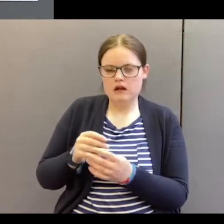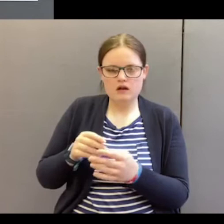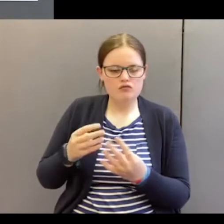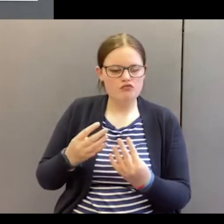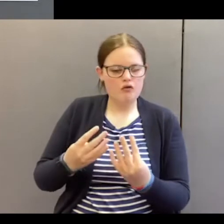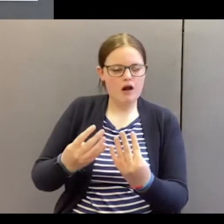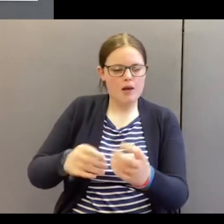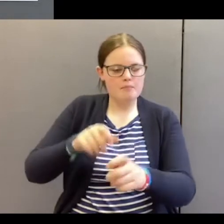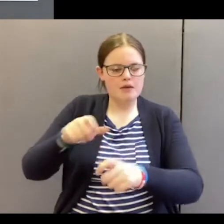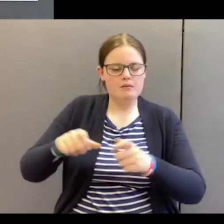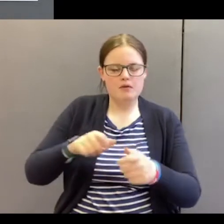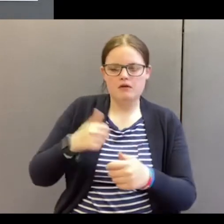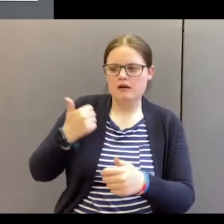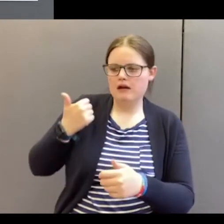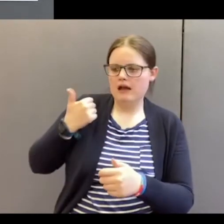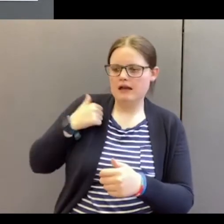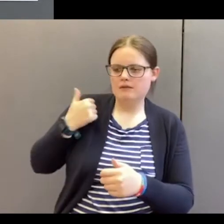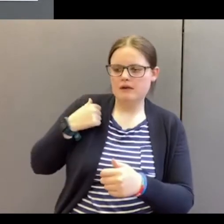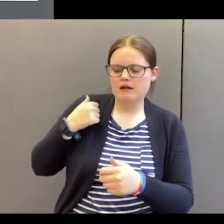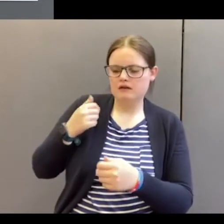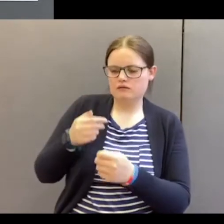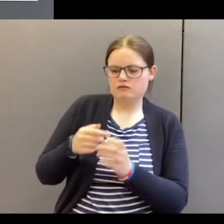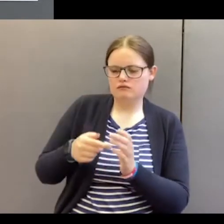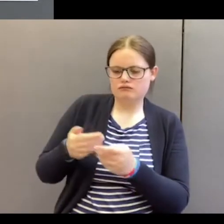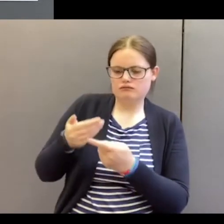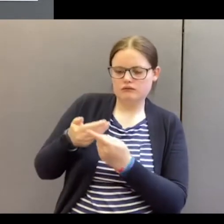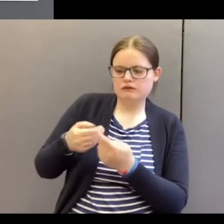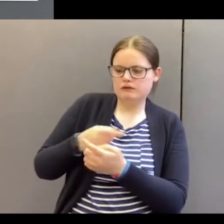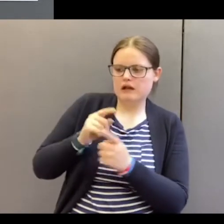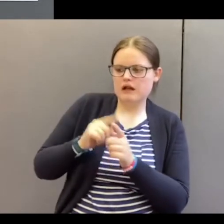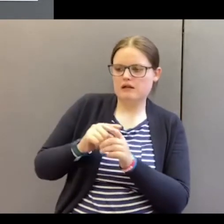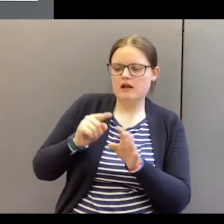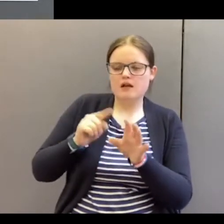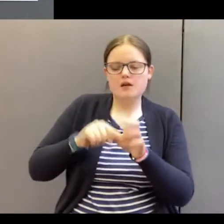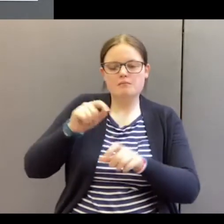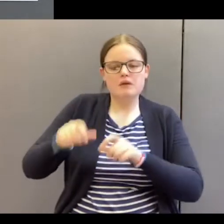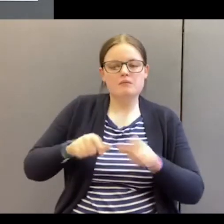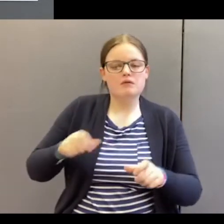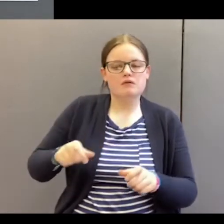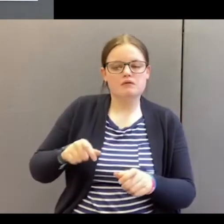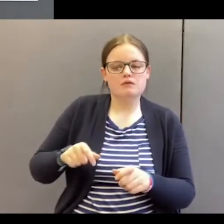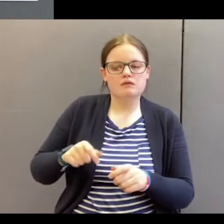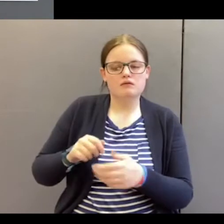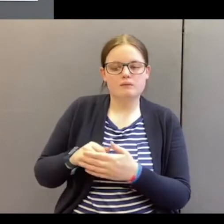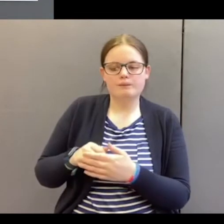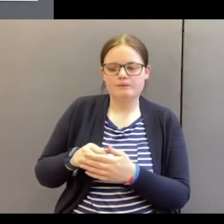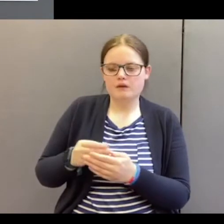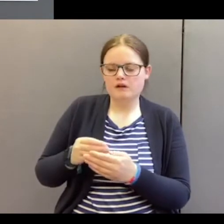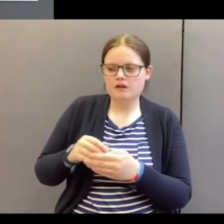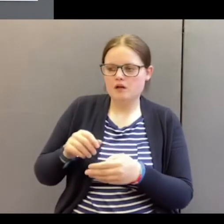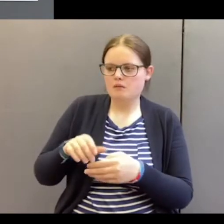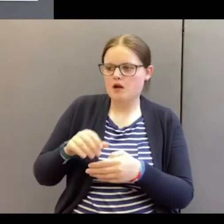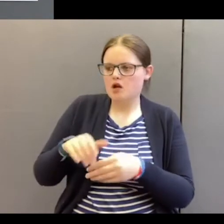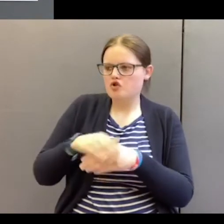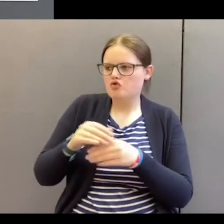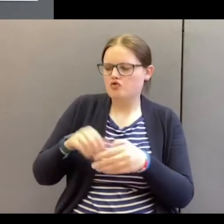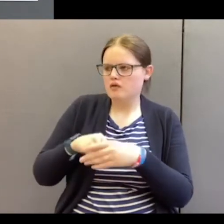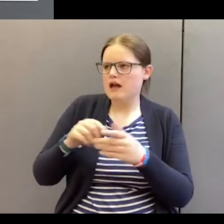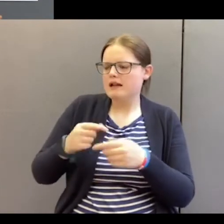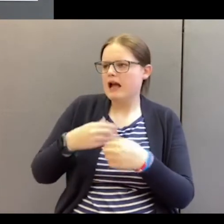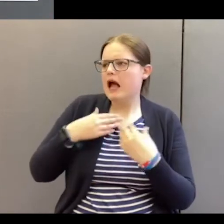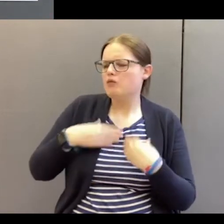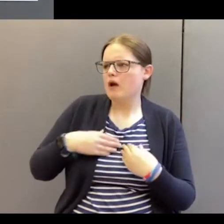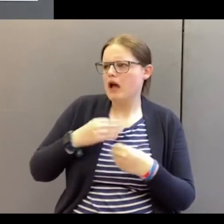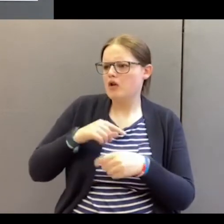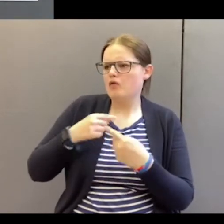There are expectations put on you. Young people, there are certain trainers you can wear and can't wear. You